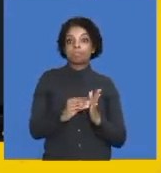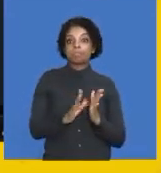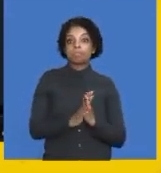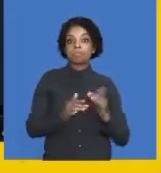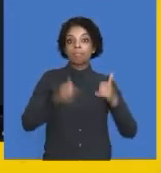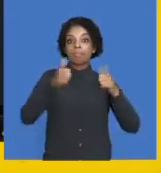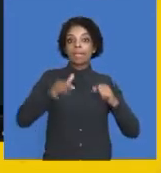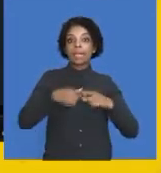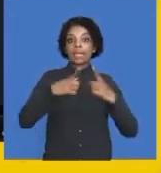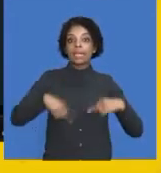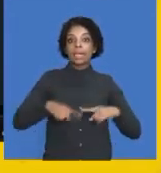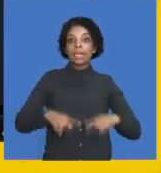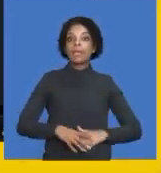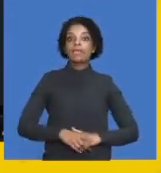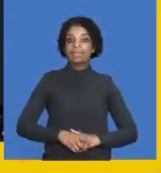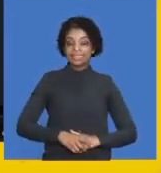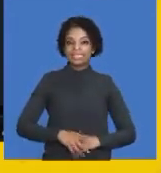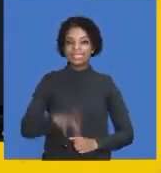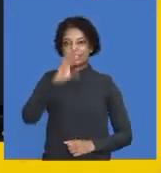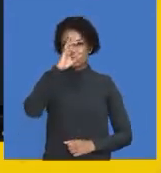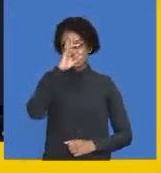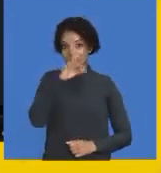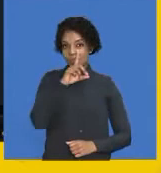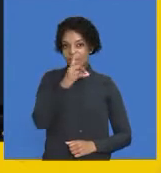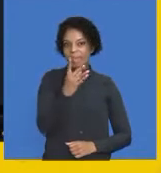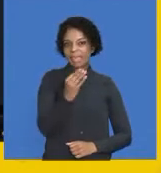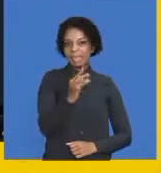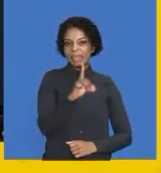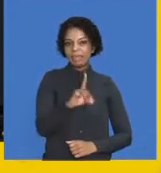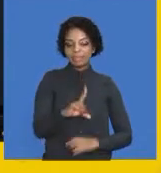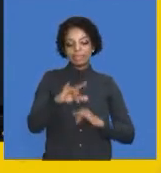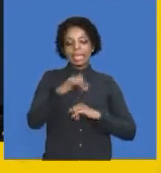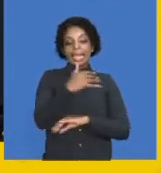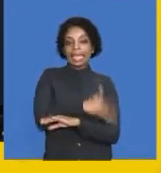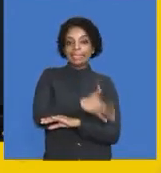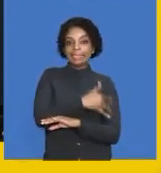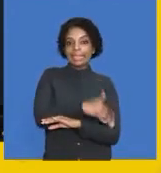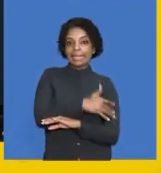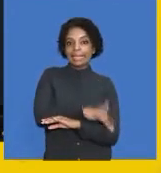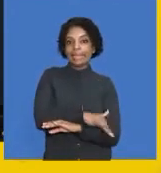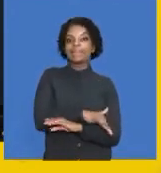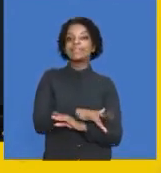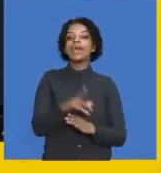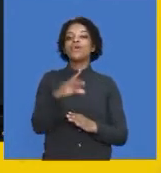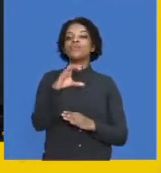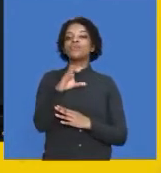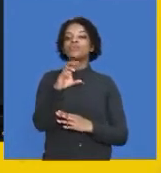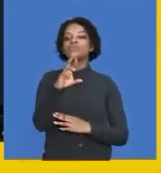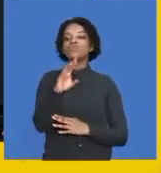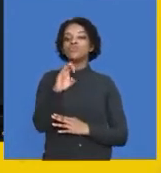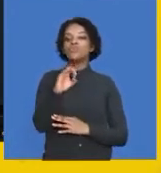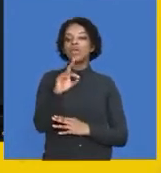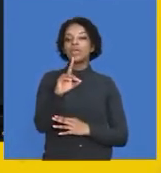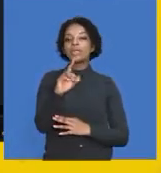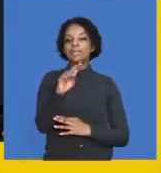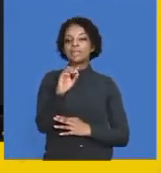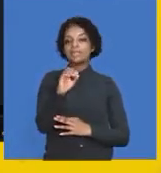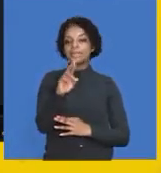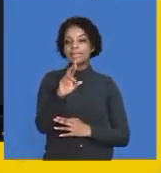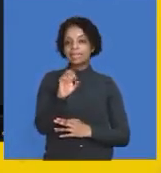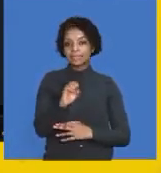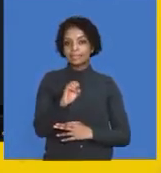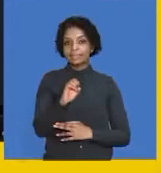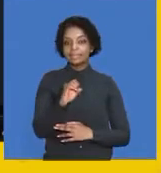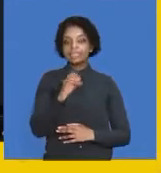Remember, that's why we refer to it as the external creditors recon. Remember the word reconciliation means to